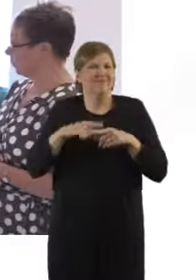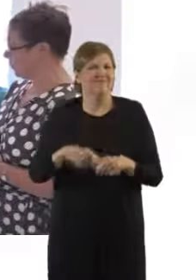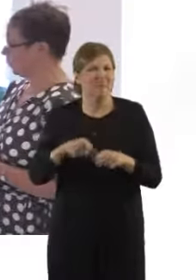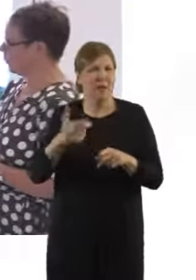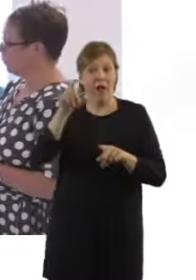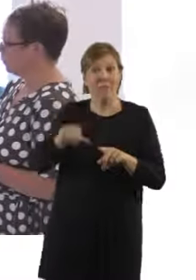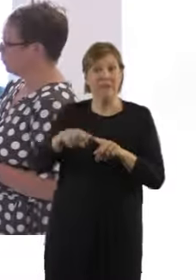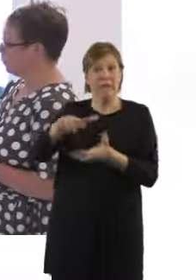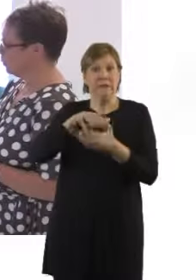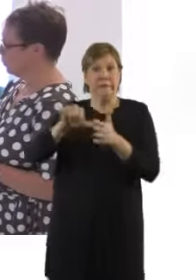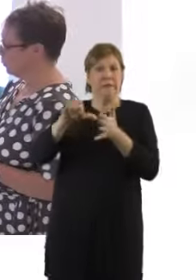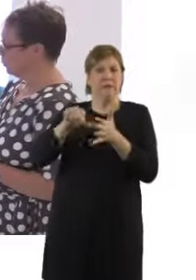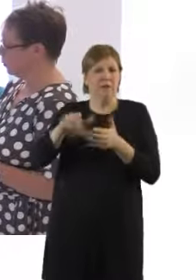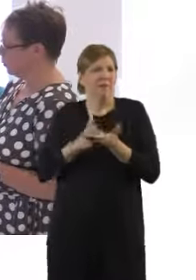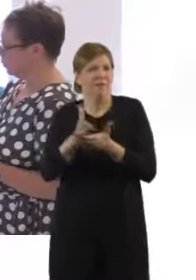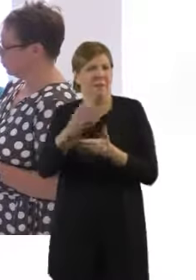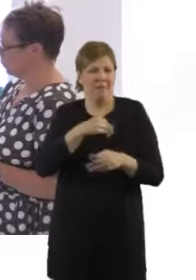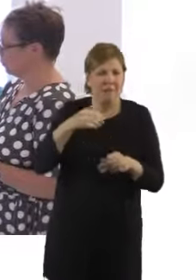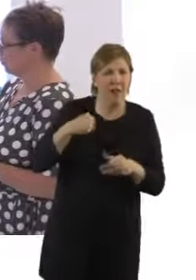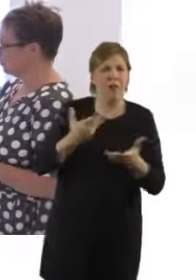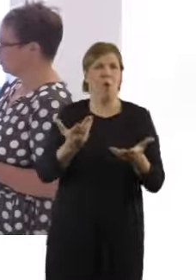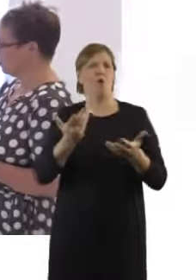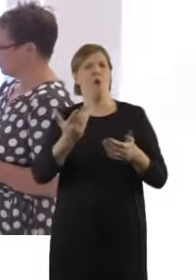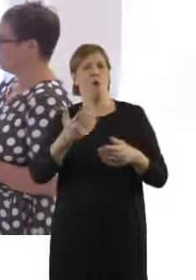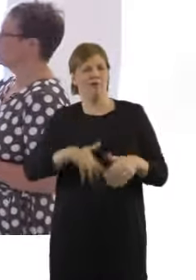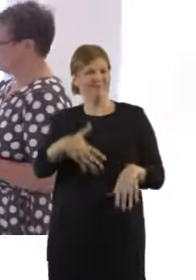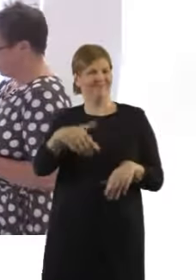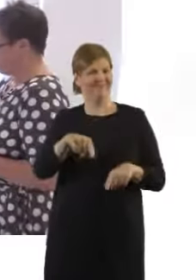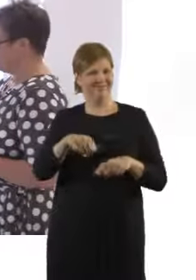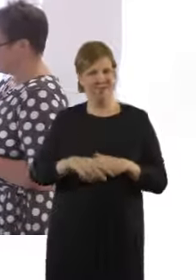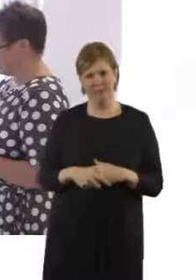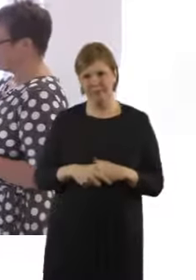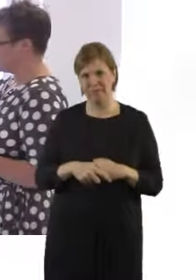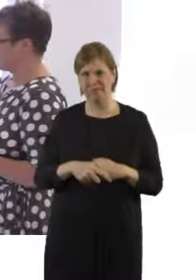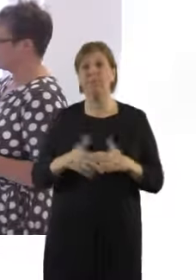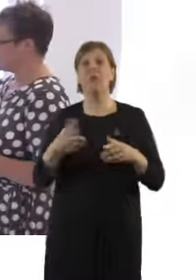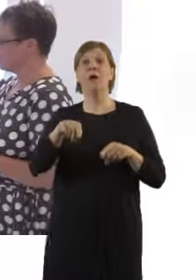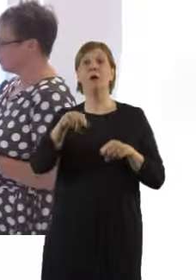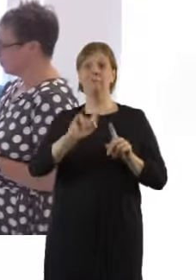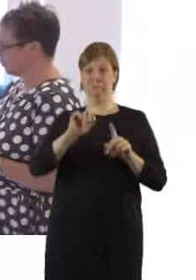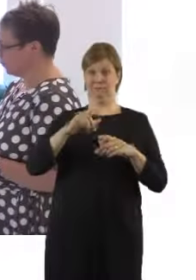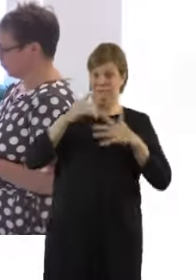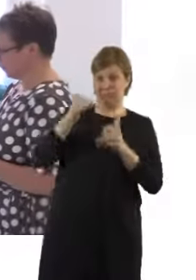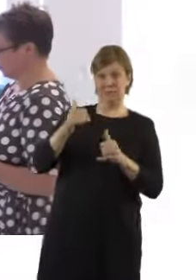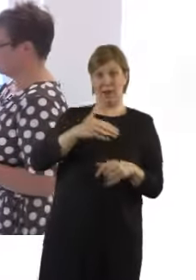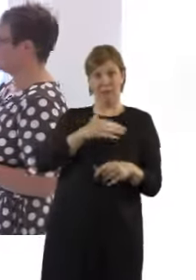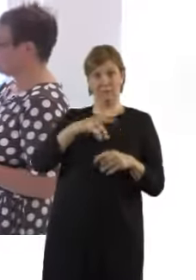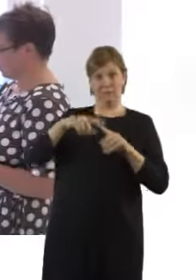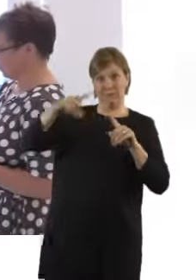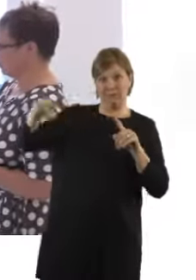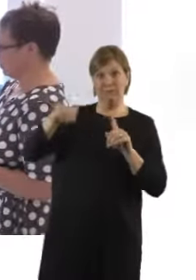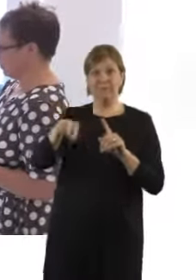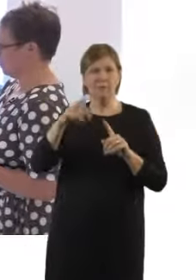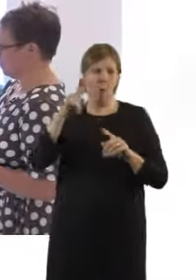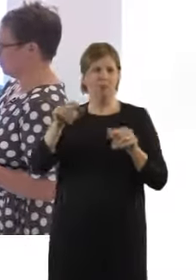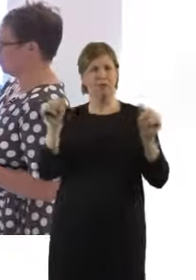complications we'll use this cardiotograph machine a CTG for short and that's continuous monitoring